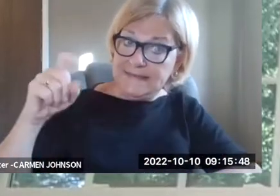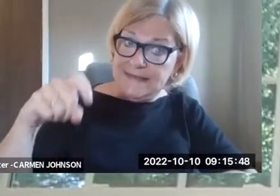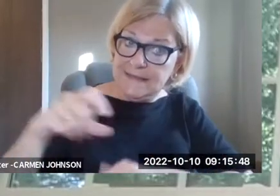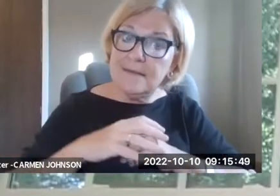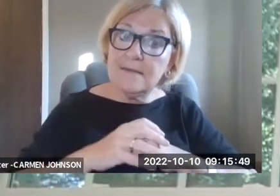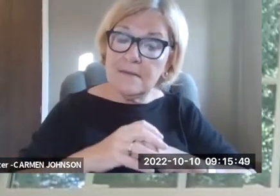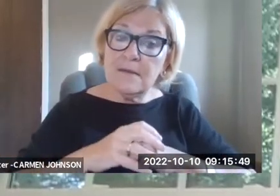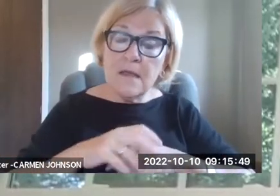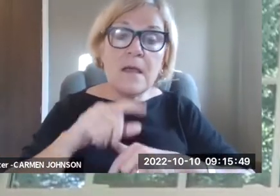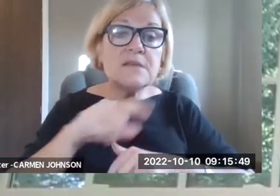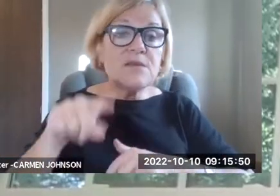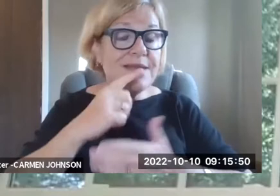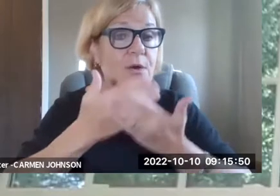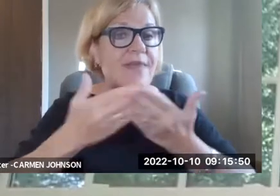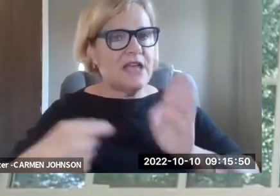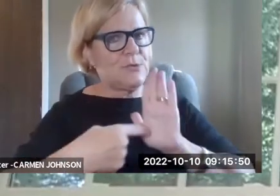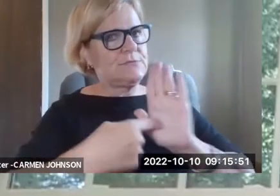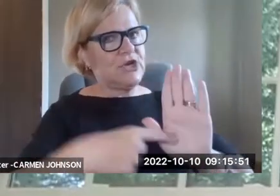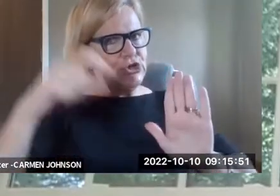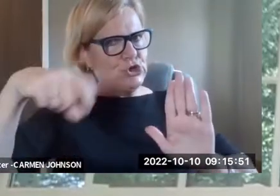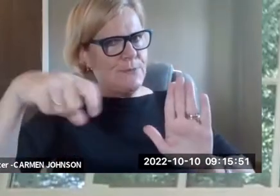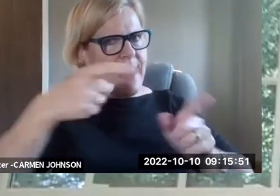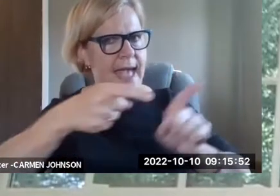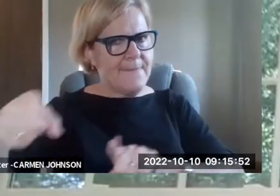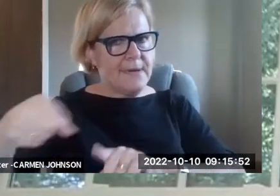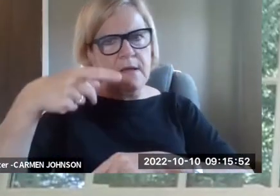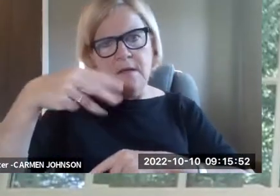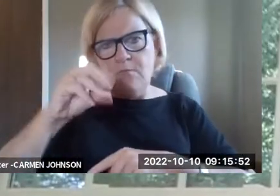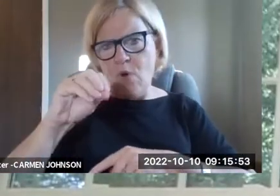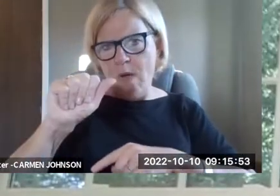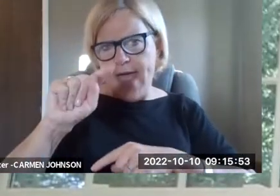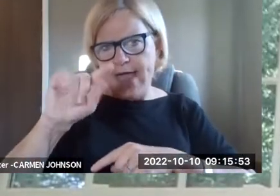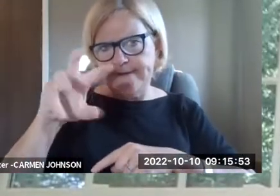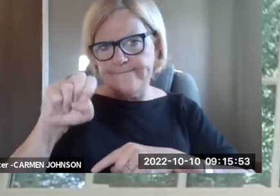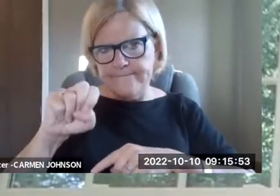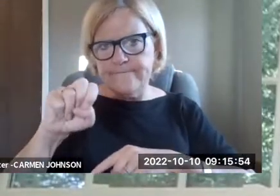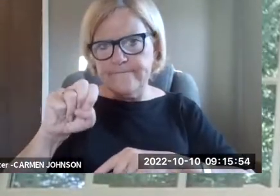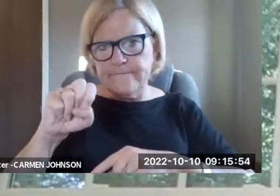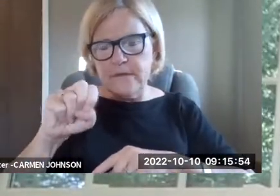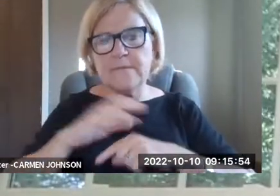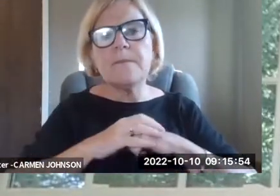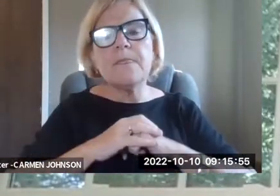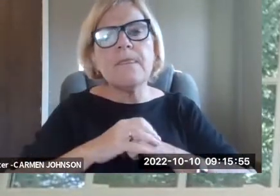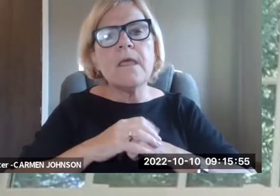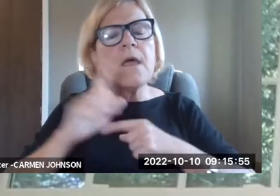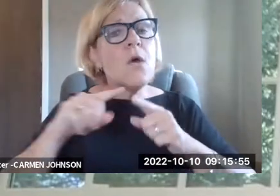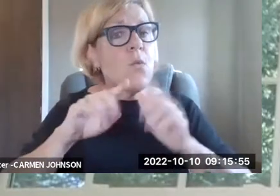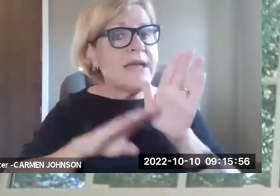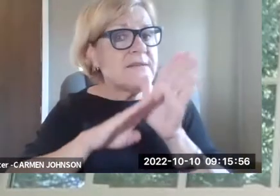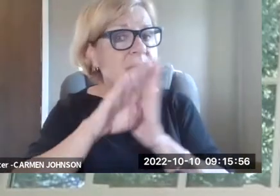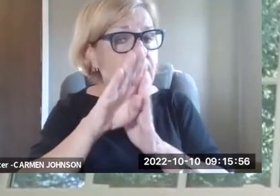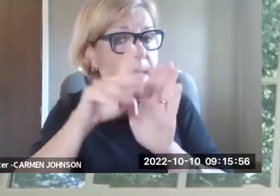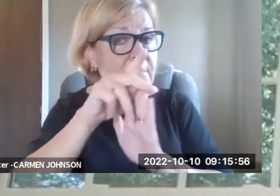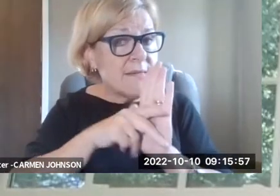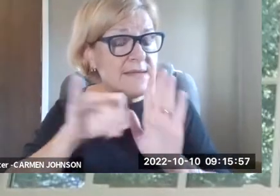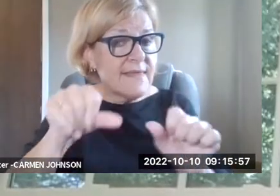et cetera, to make those materials accessible. All of that should happen before it's needed. Um, so these are among the things that we point to that should be